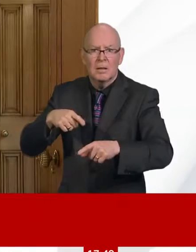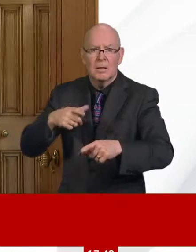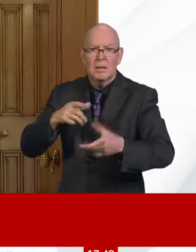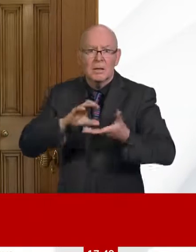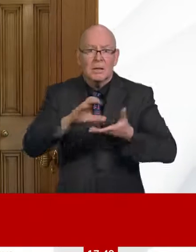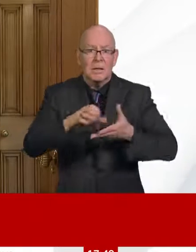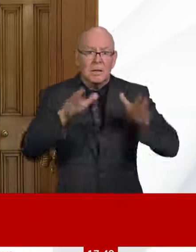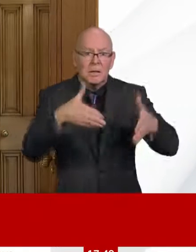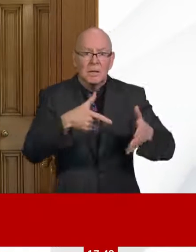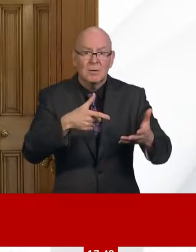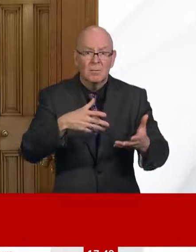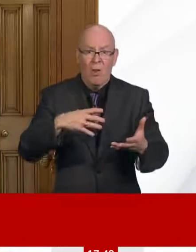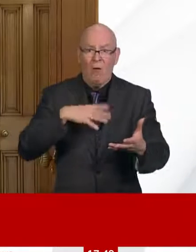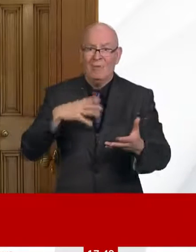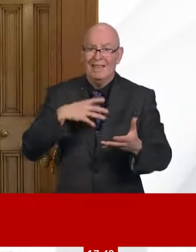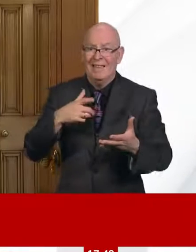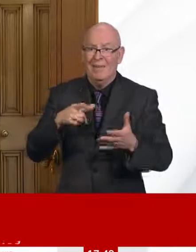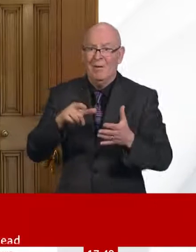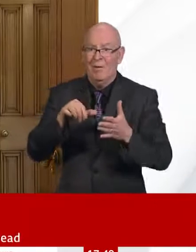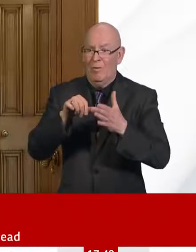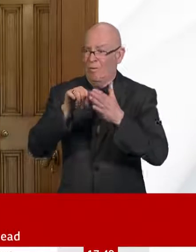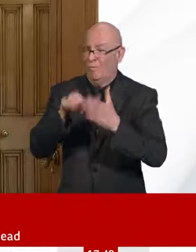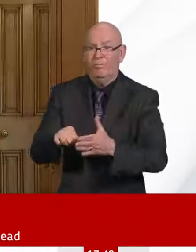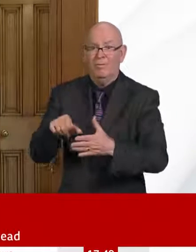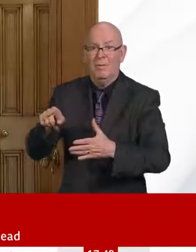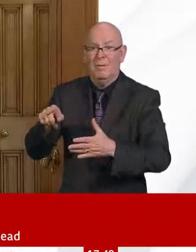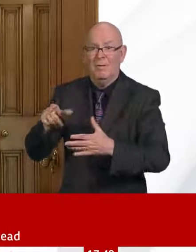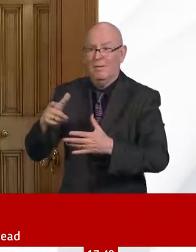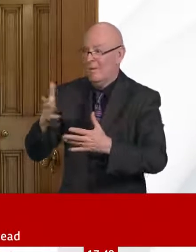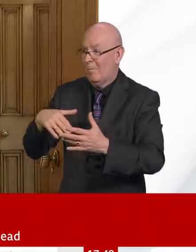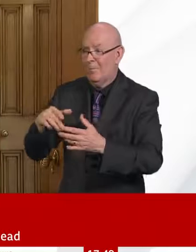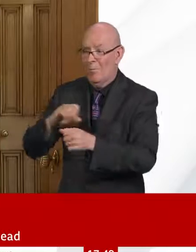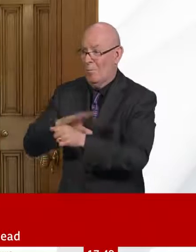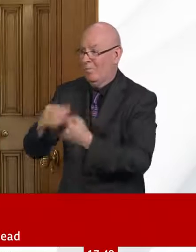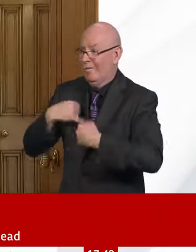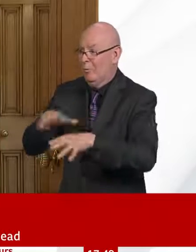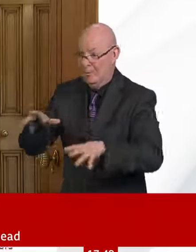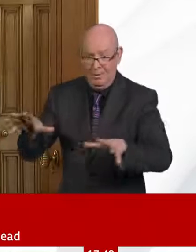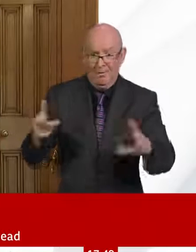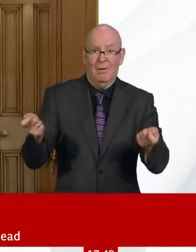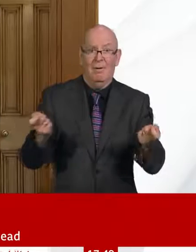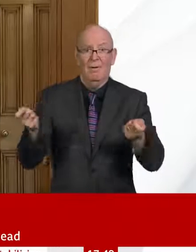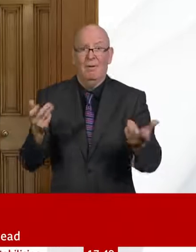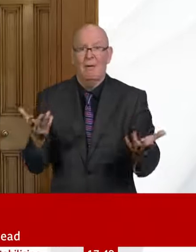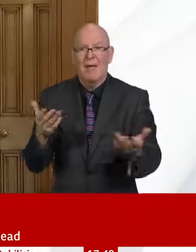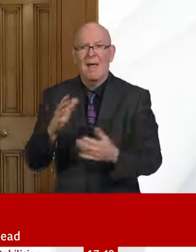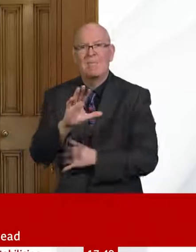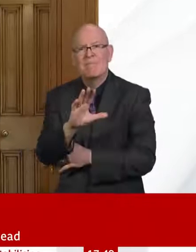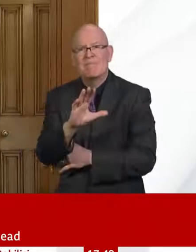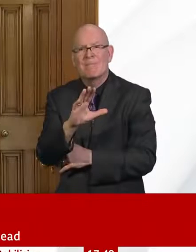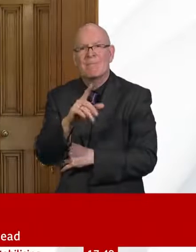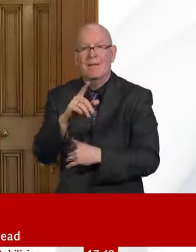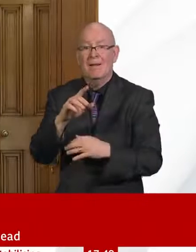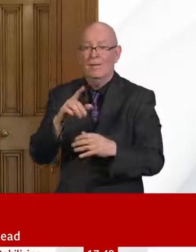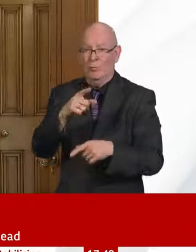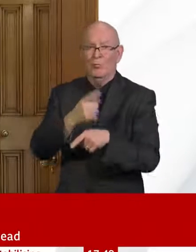currently those talks are under underway. We remain very committed to the timeline that we've set out to conclude those by